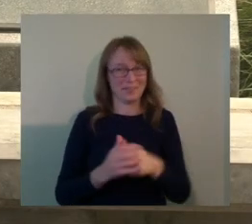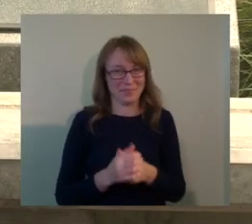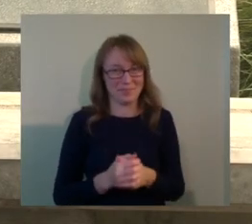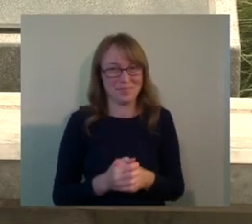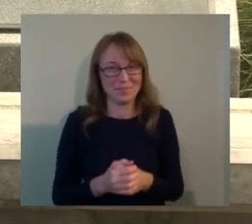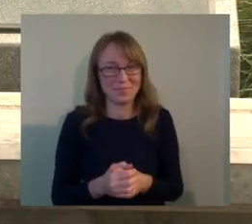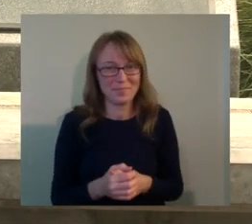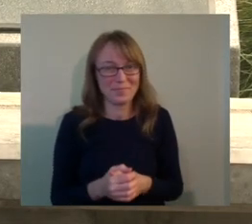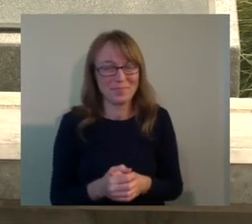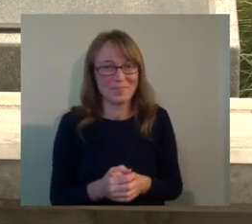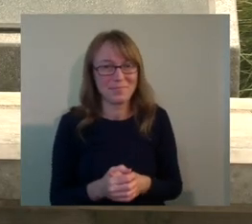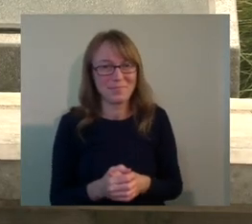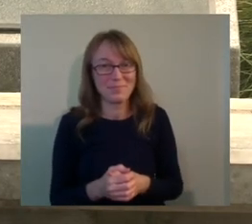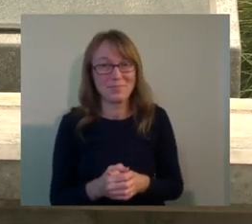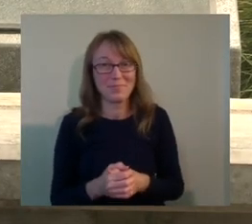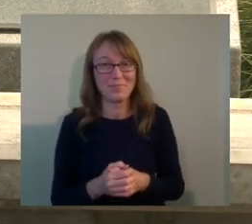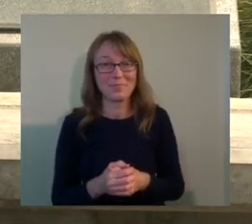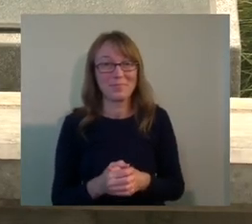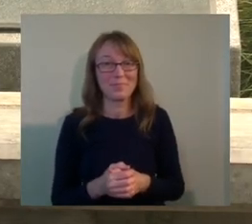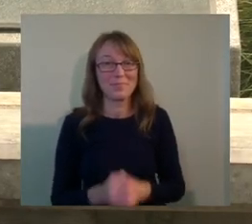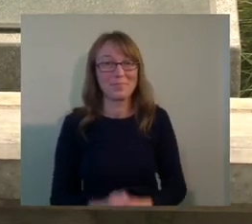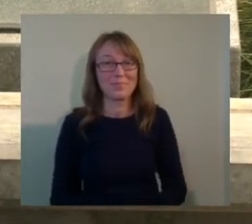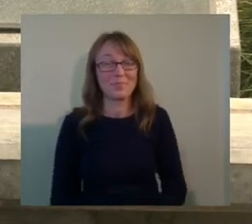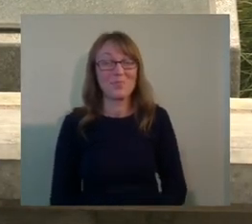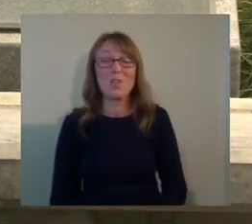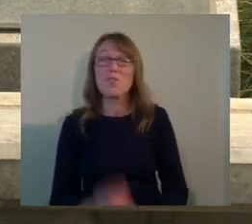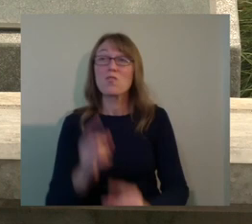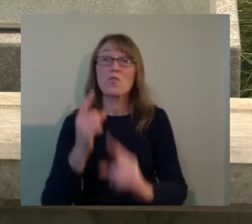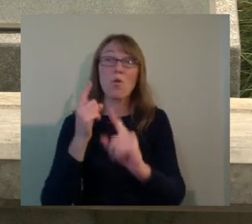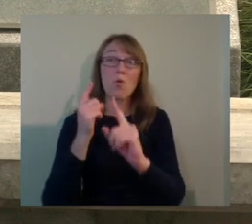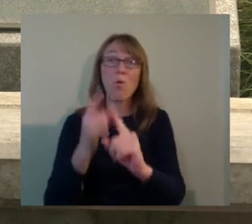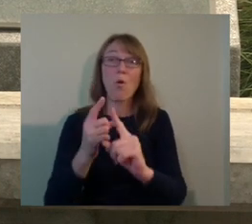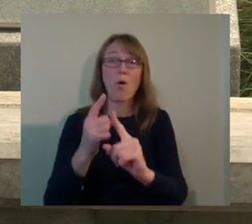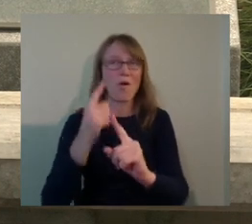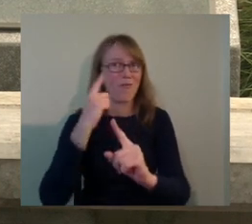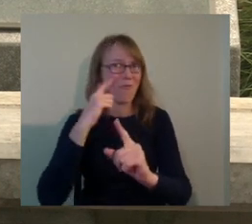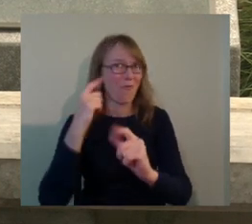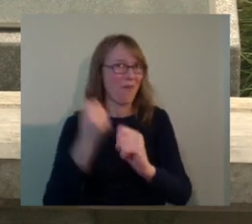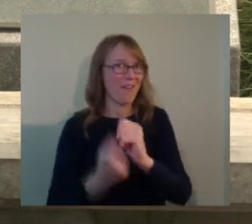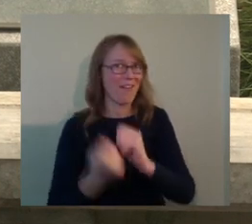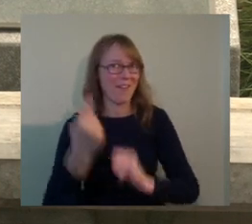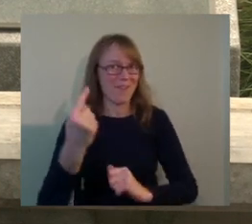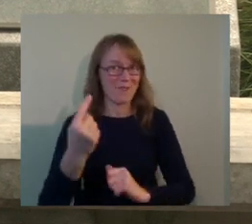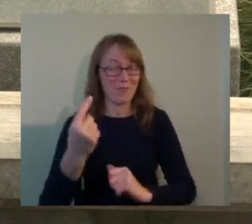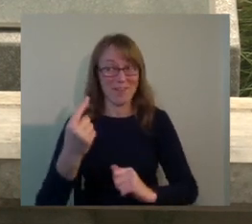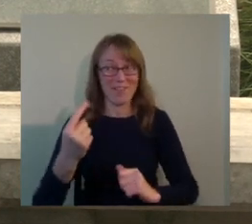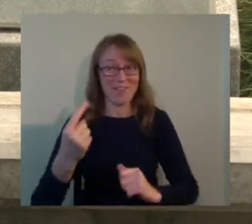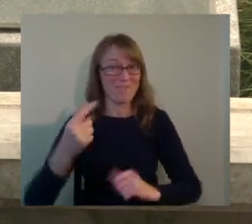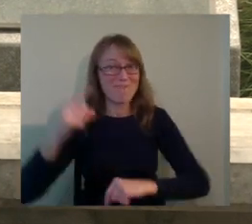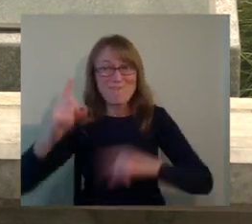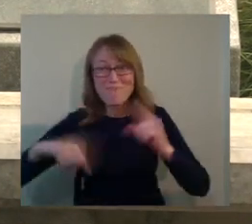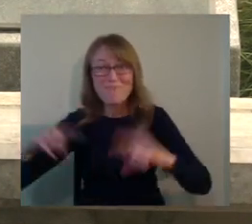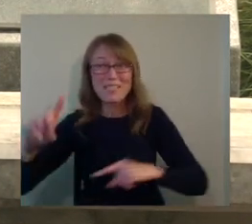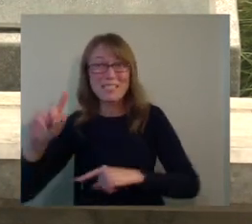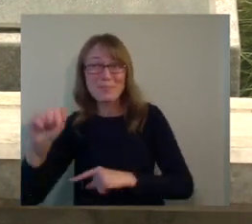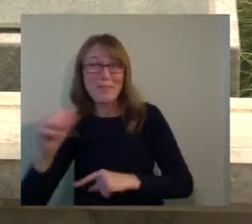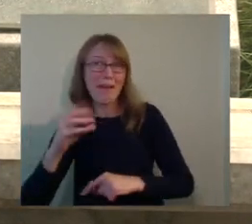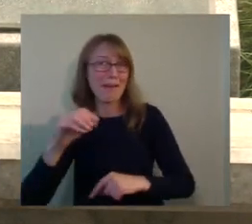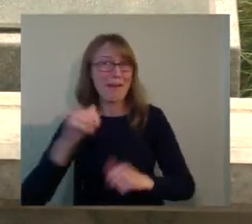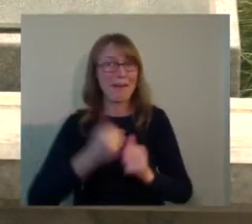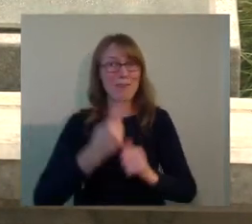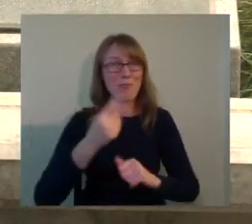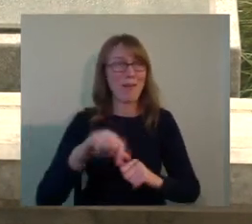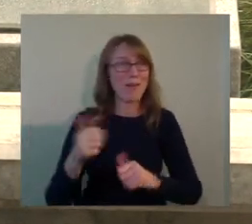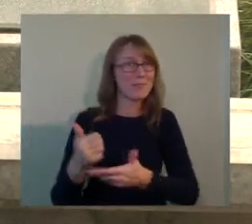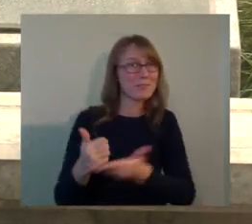The goal is to make sure that everybody with every kind of disability and everybody else would be able to take the fullest